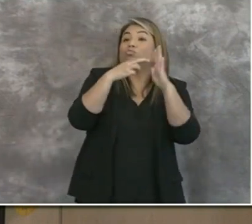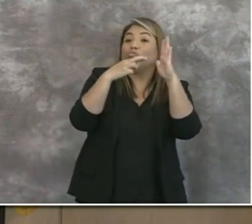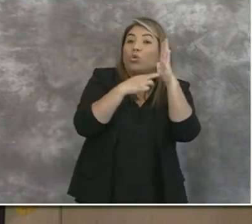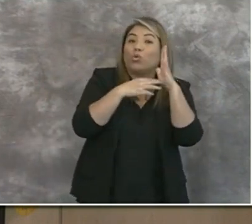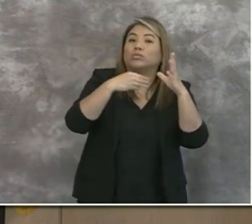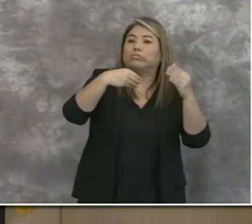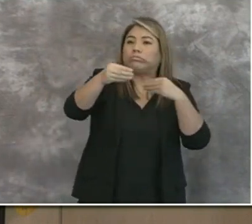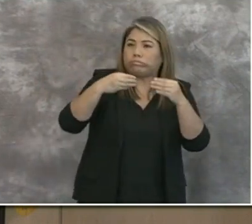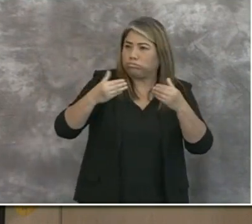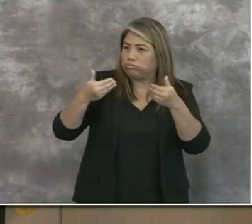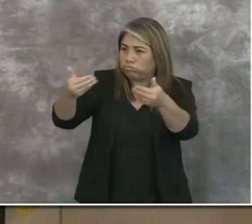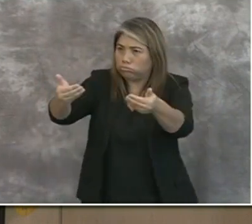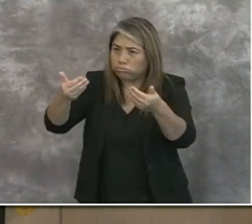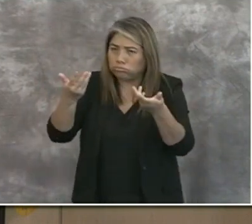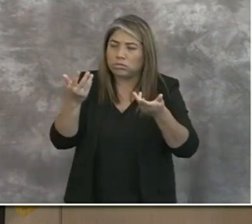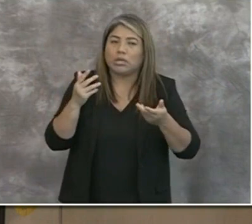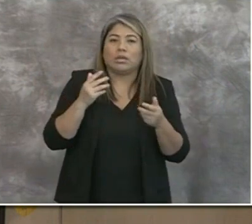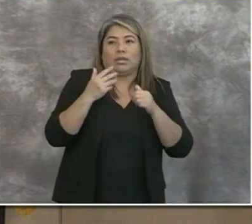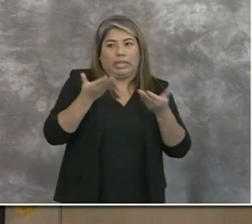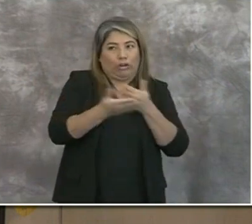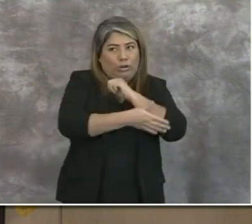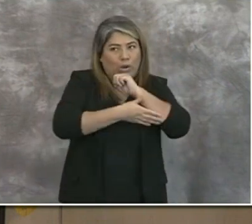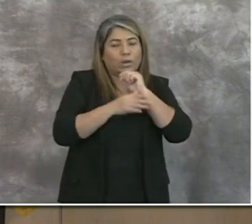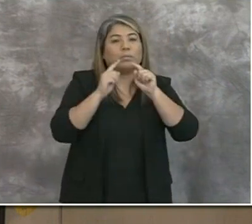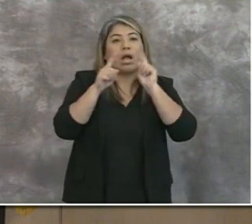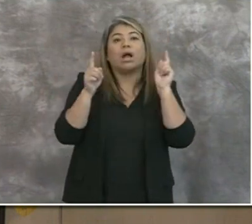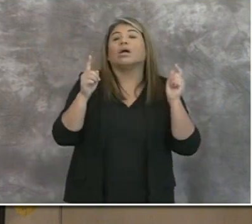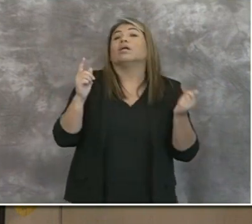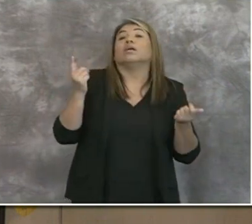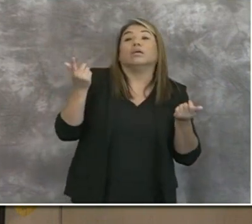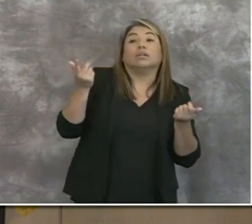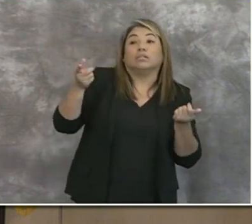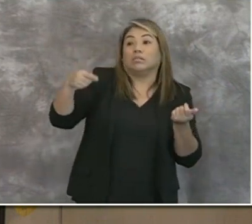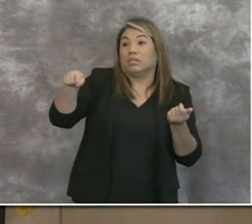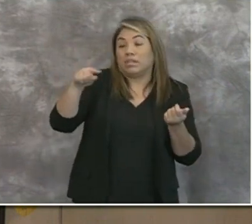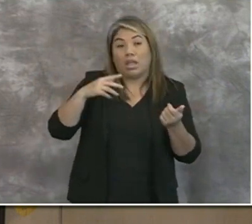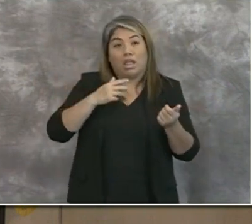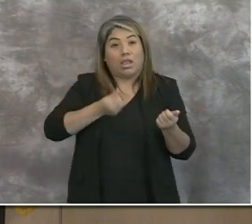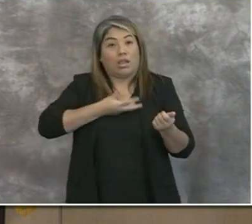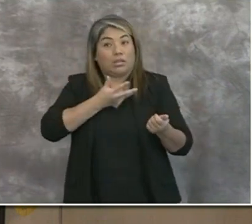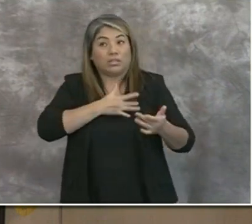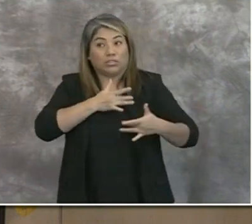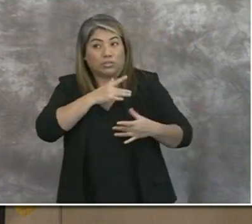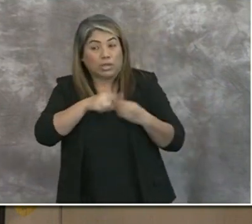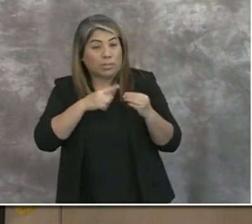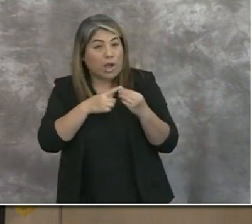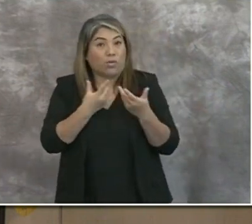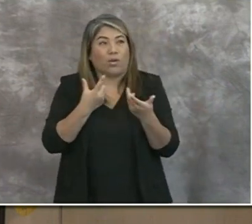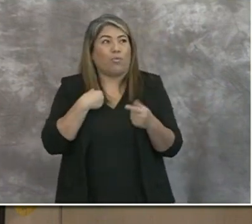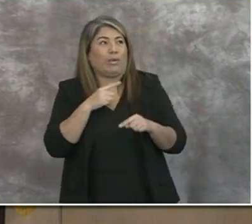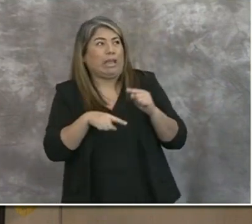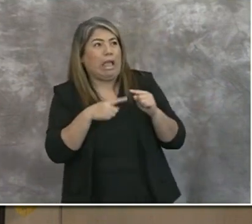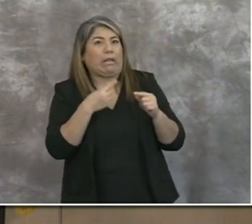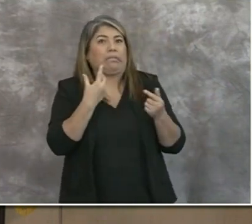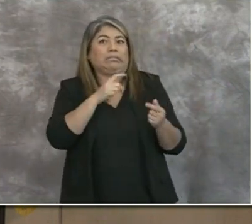move forward. But in working with them, they haven't expressed any concerns about the inability to enforce. Obviously, what we want to avoid